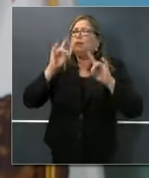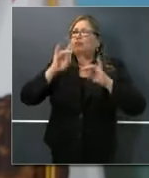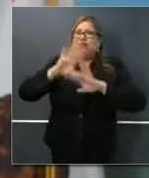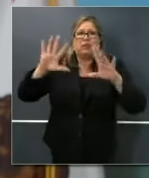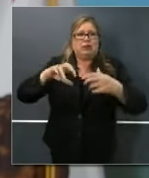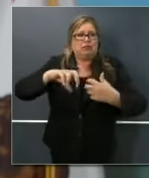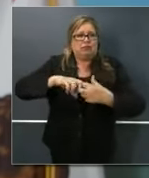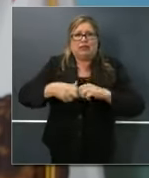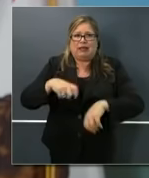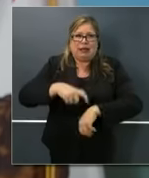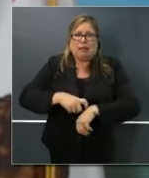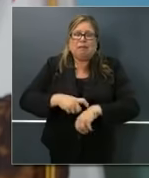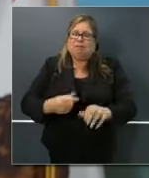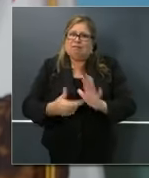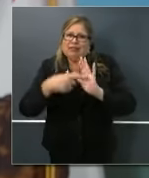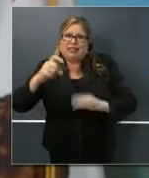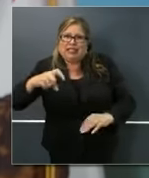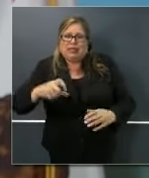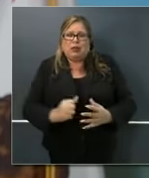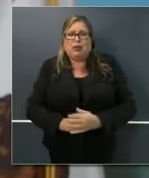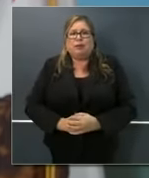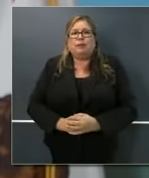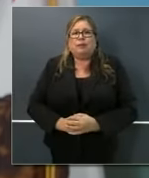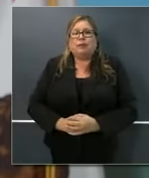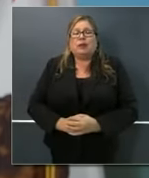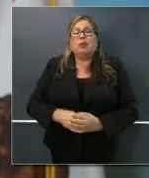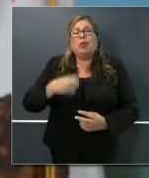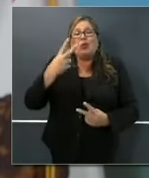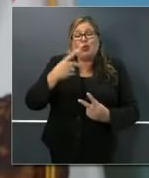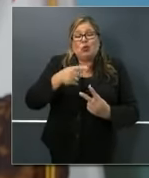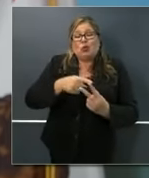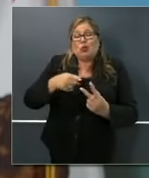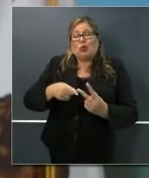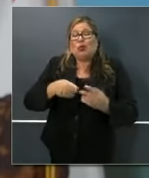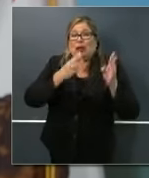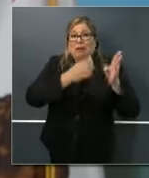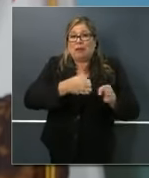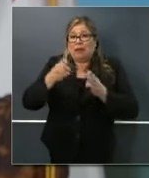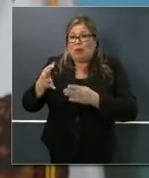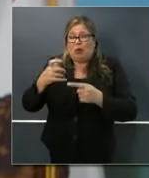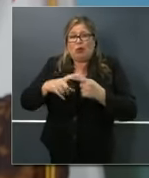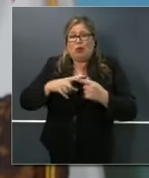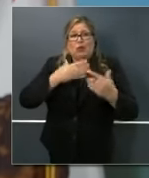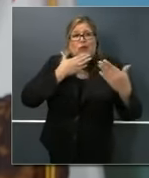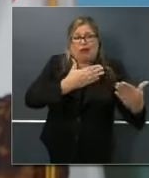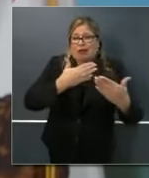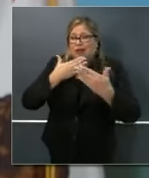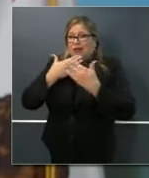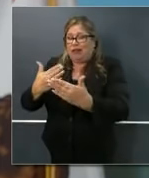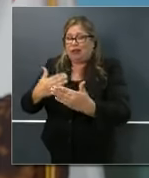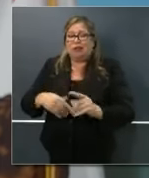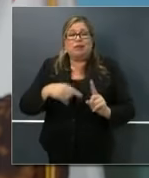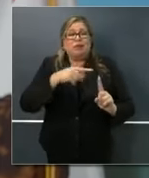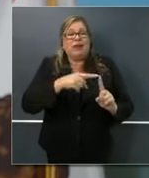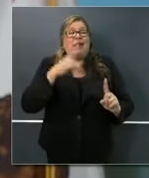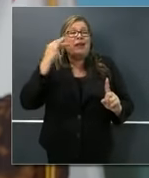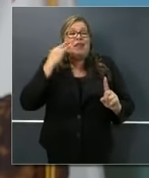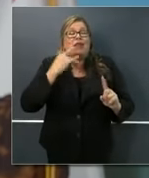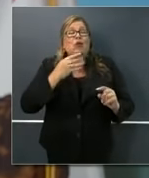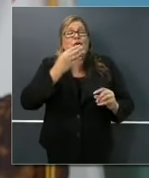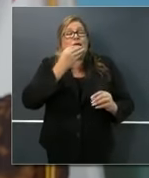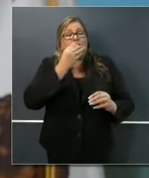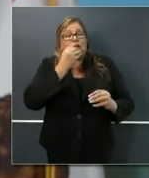and need. But there are two people in particular I want to thank individually, representing the California Grocers Association